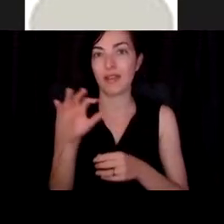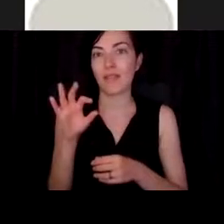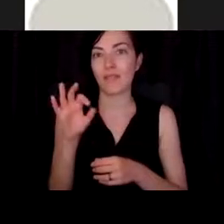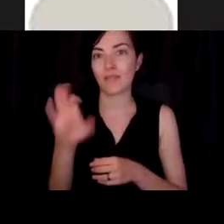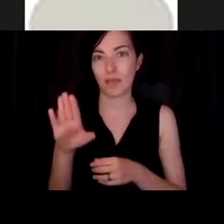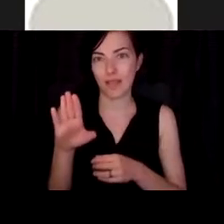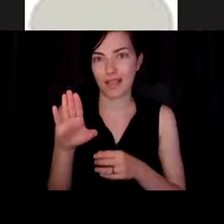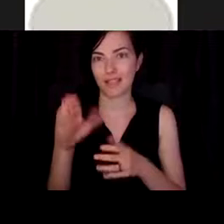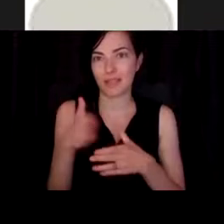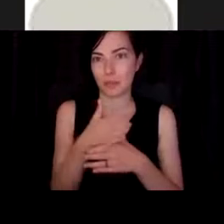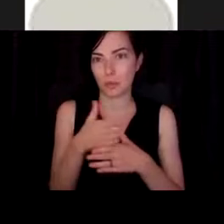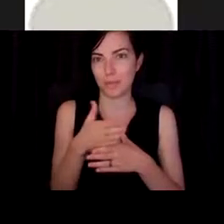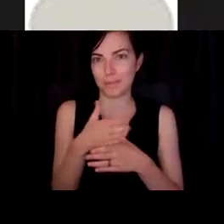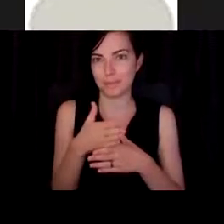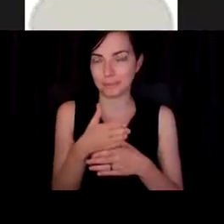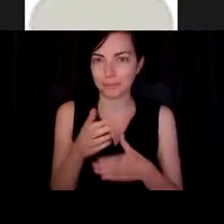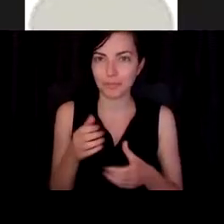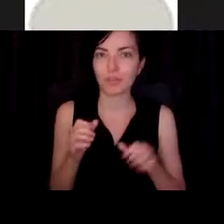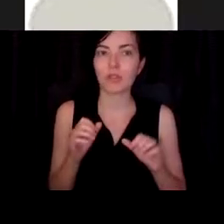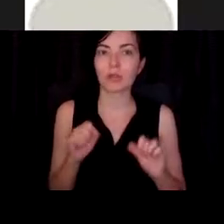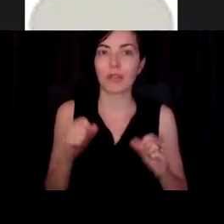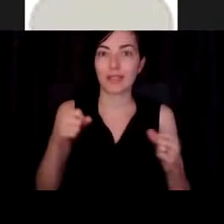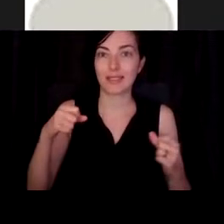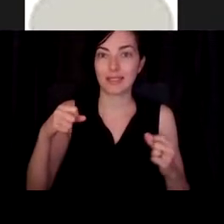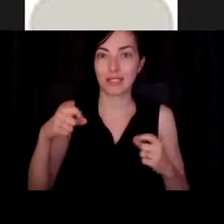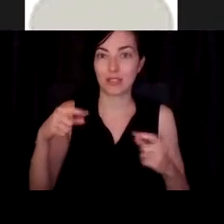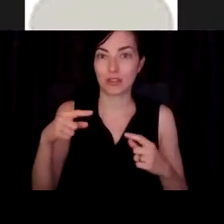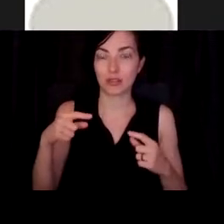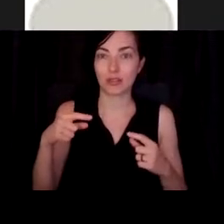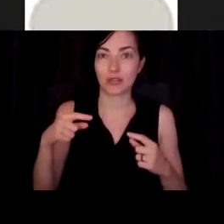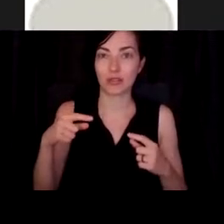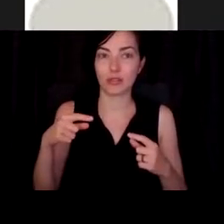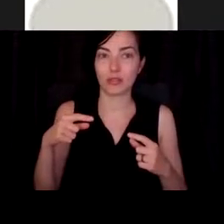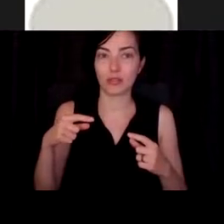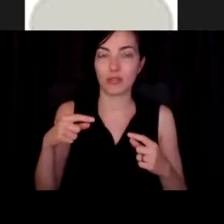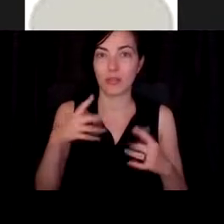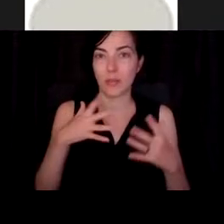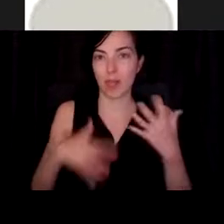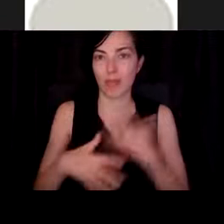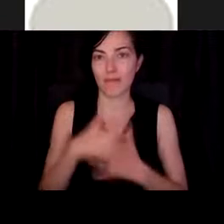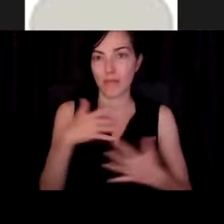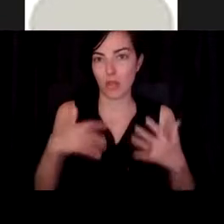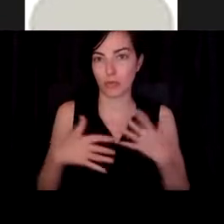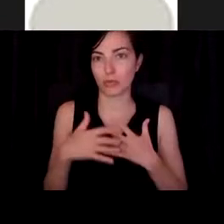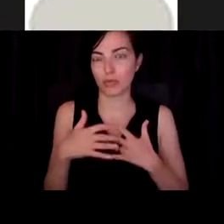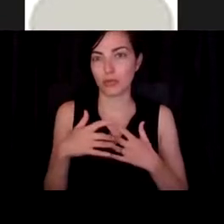And so you get something where you can signal to the outside and it's like signaling the blood flow on the inside of the heart.